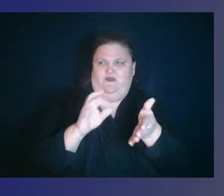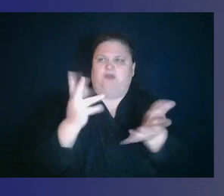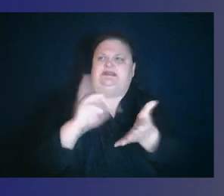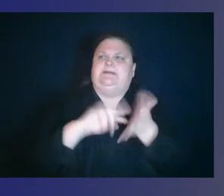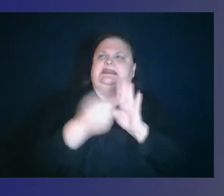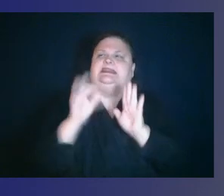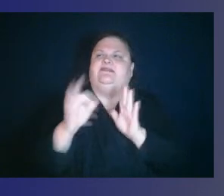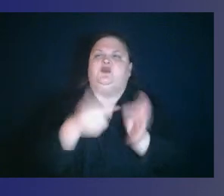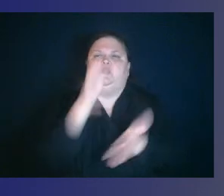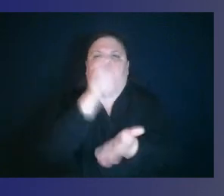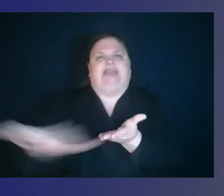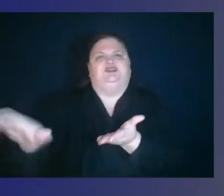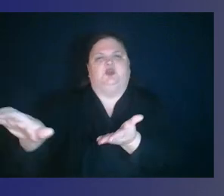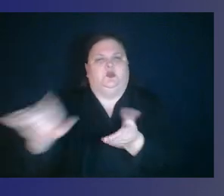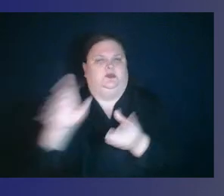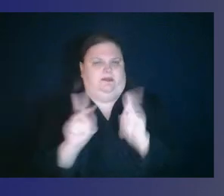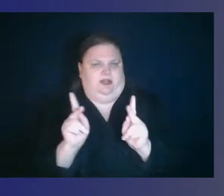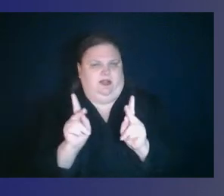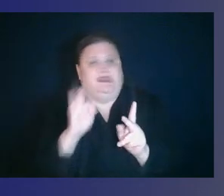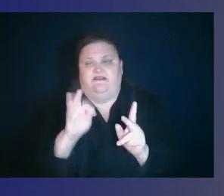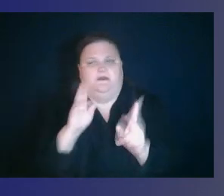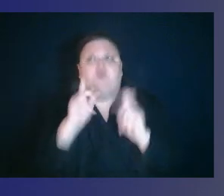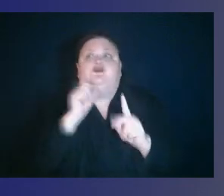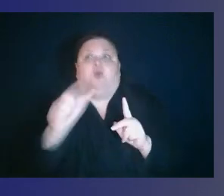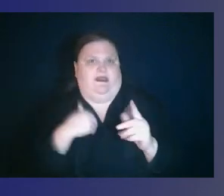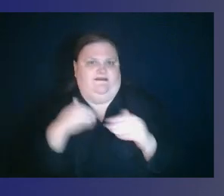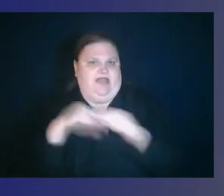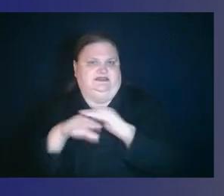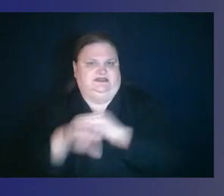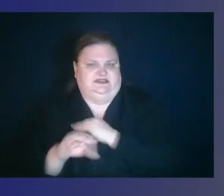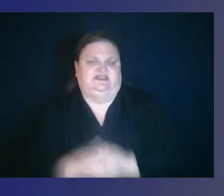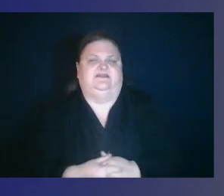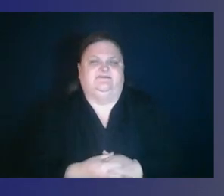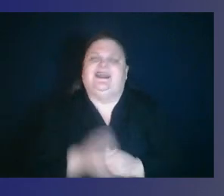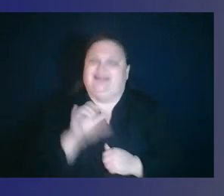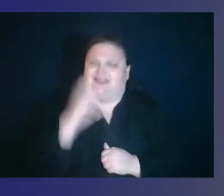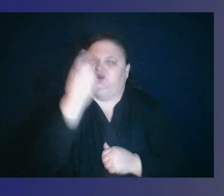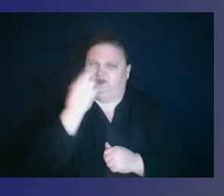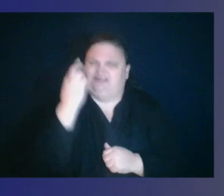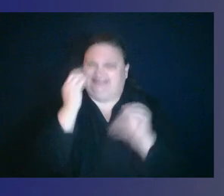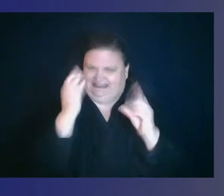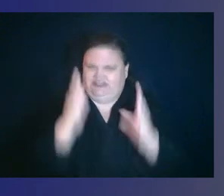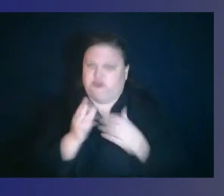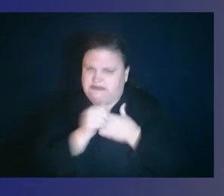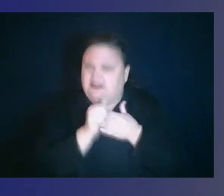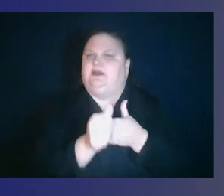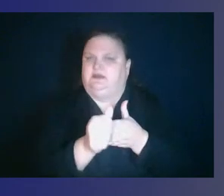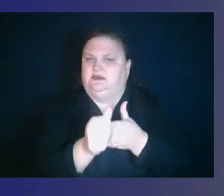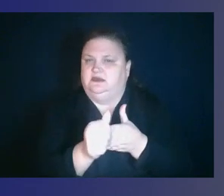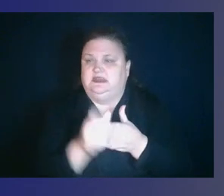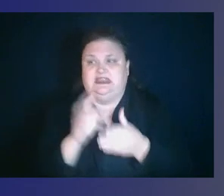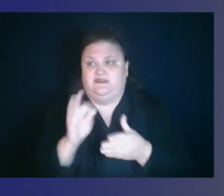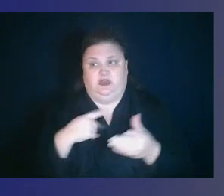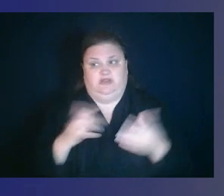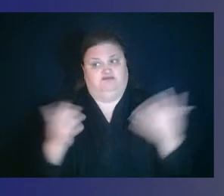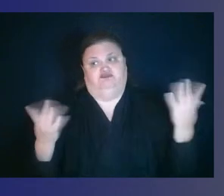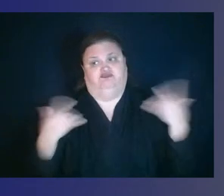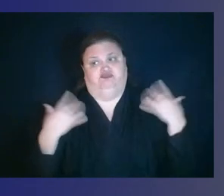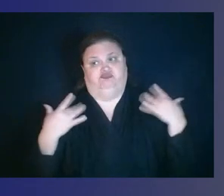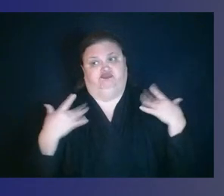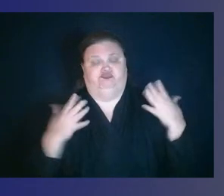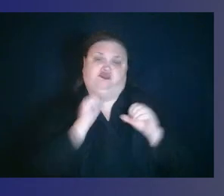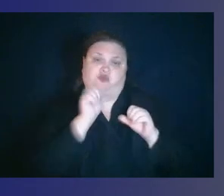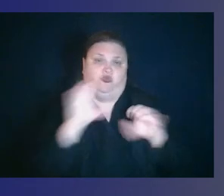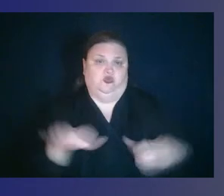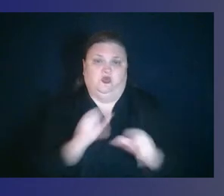You know, if we do nothing about this, if this is why educators stepped up, we do nothing about this, we continue to allow and afford